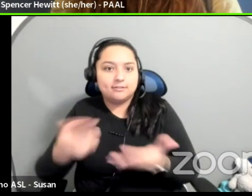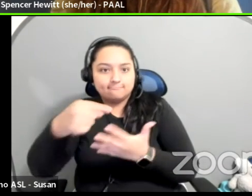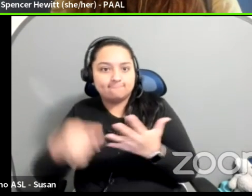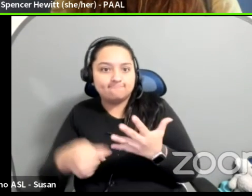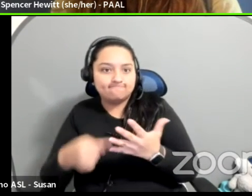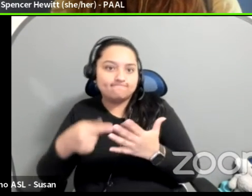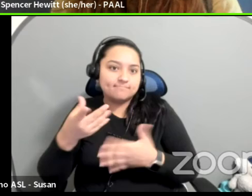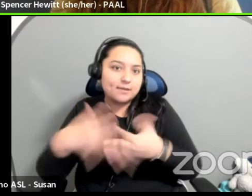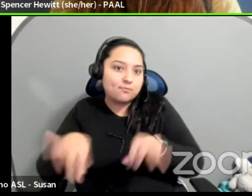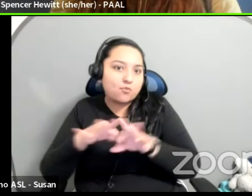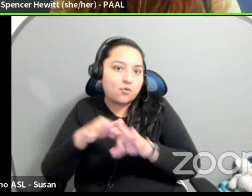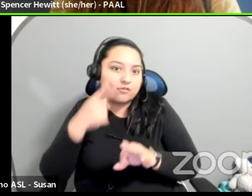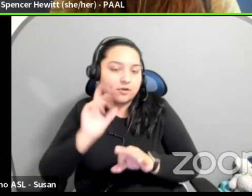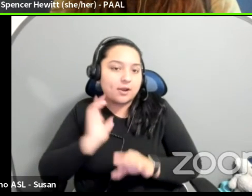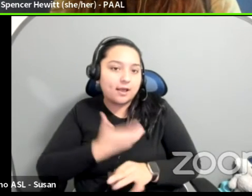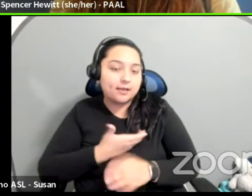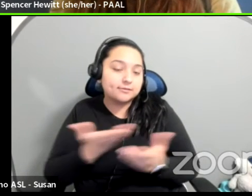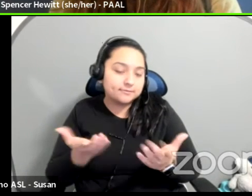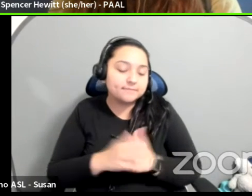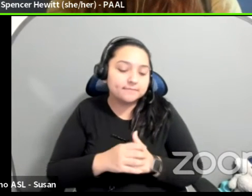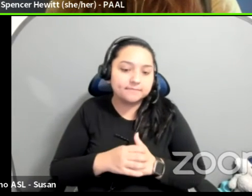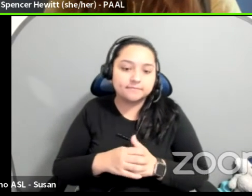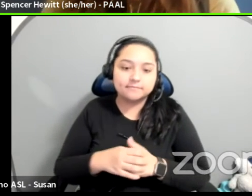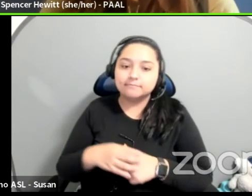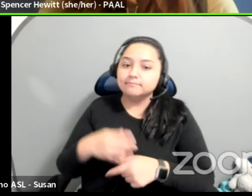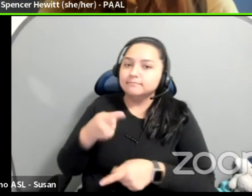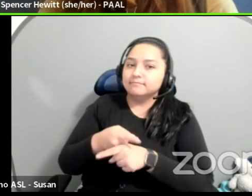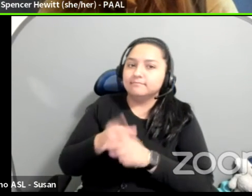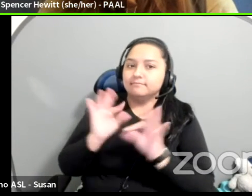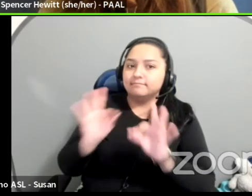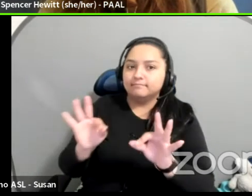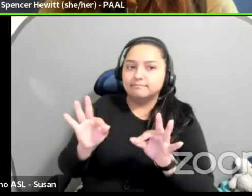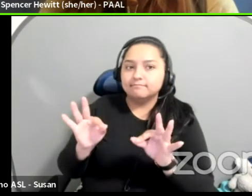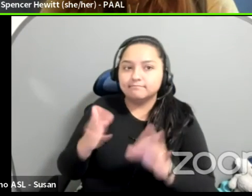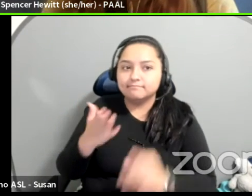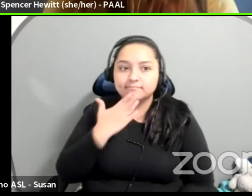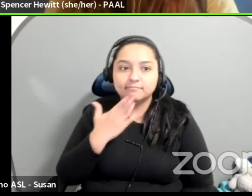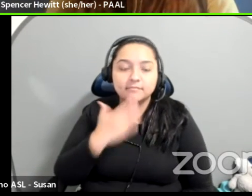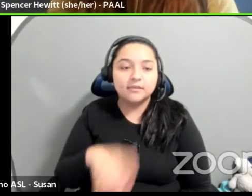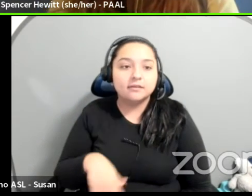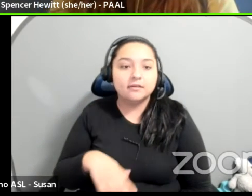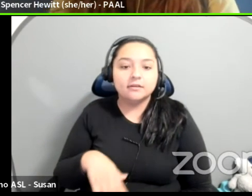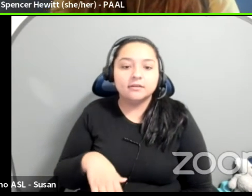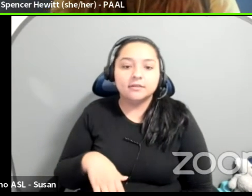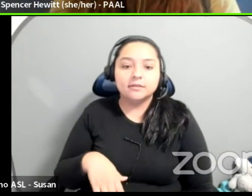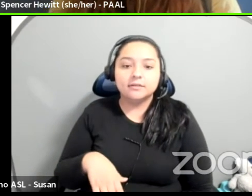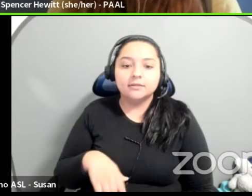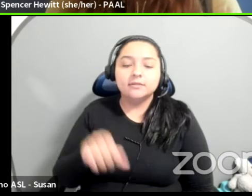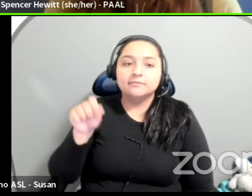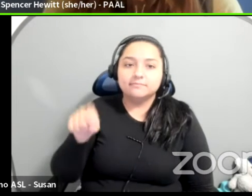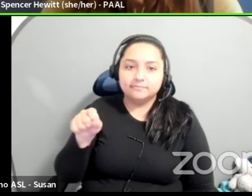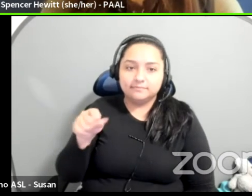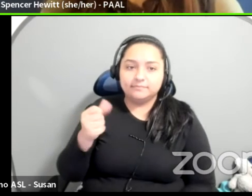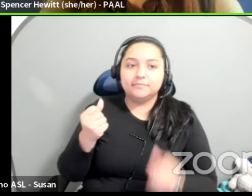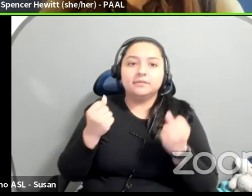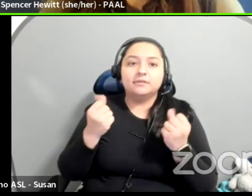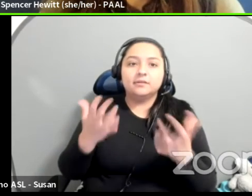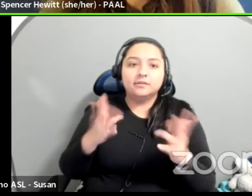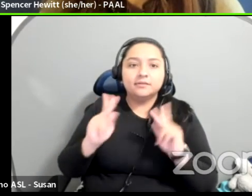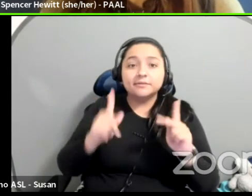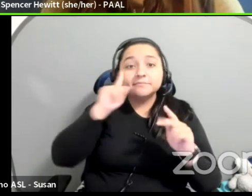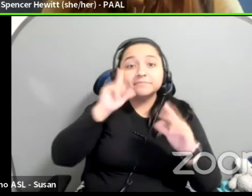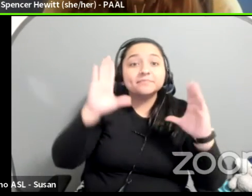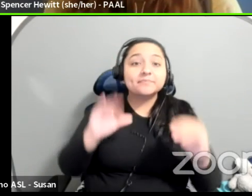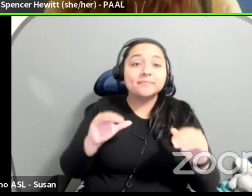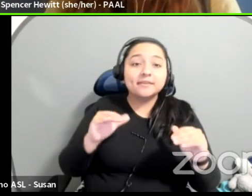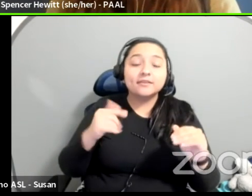Yeah. Huge, huge. thank you. Um, yeah, there's an expectation of many places in our field that everyone can just jump back in if